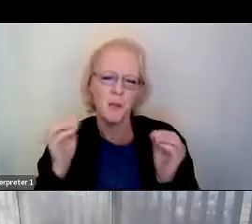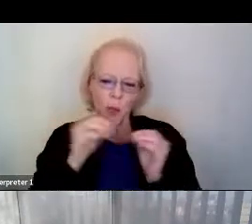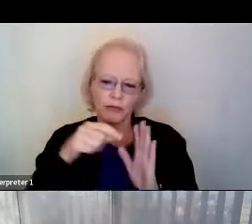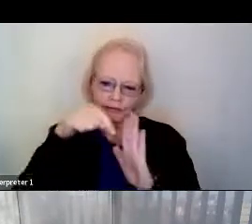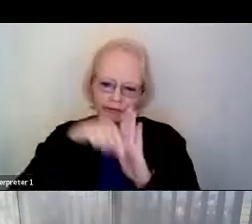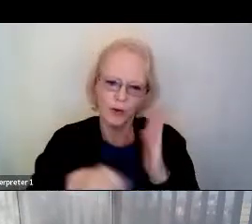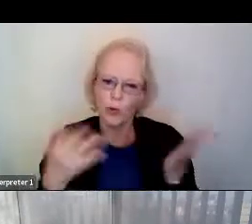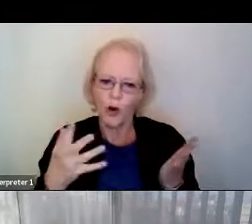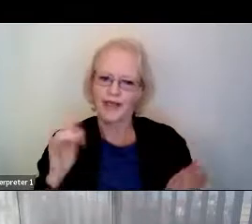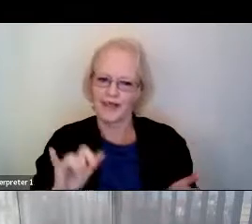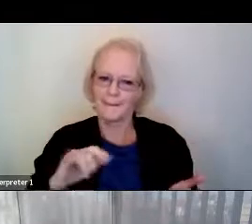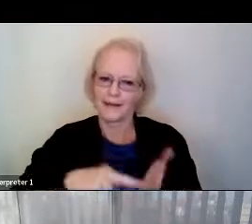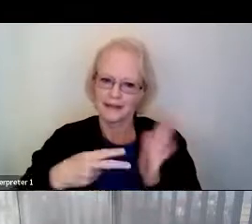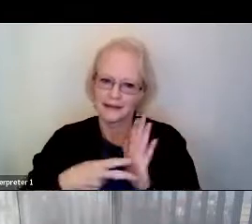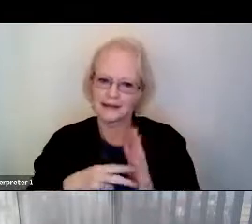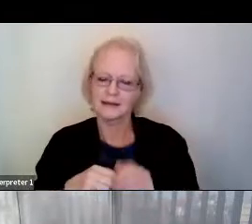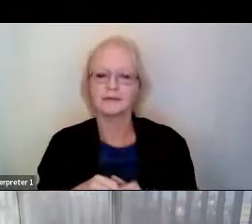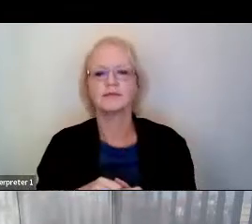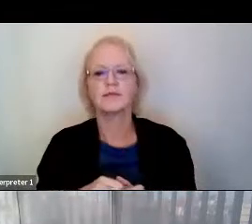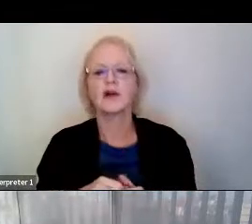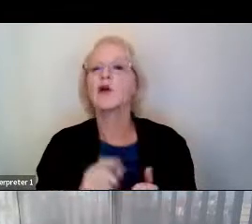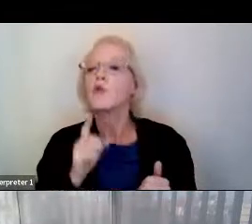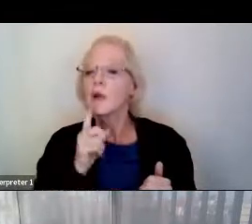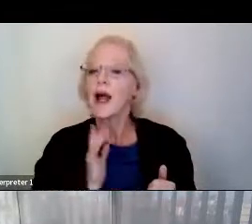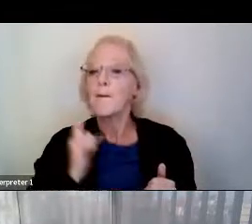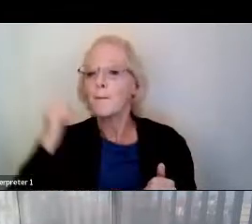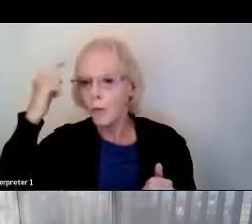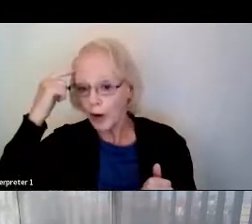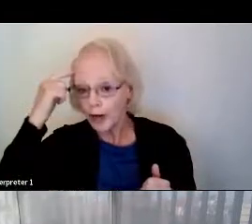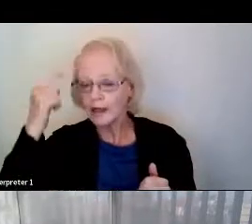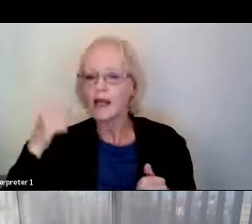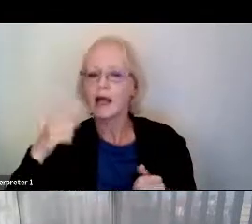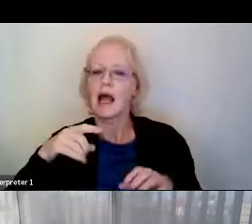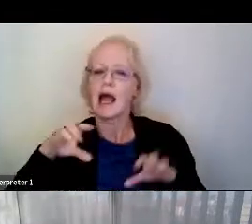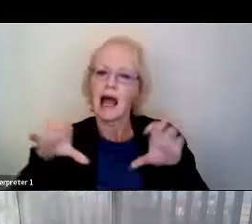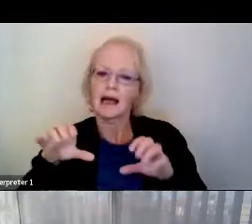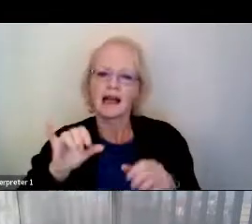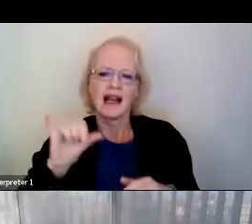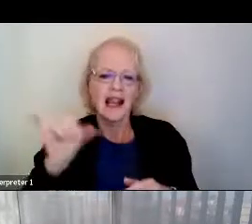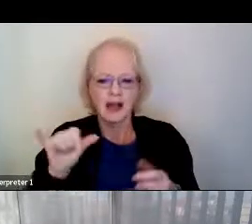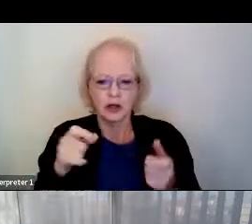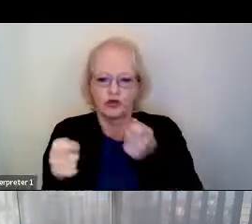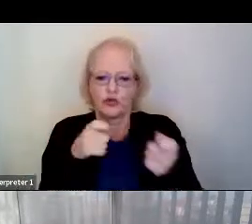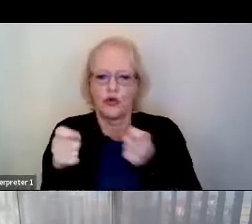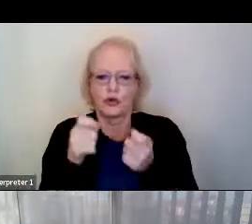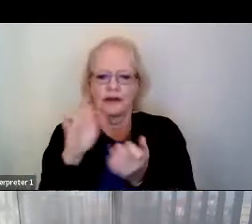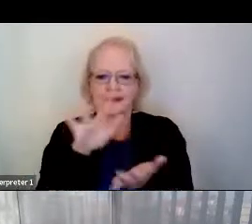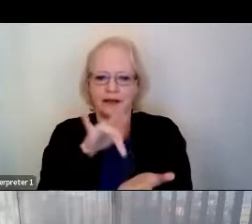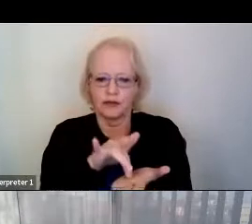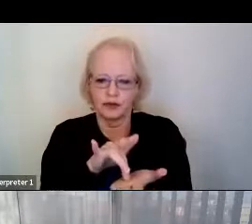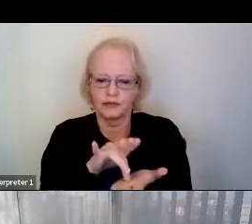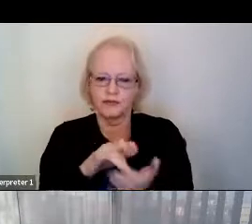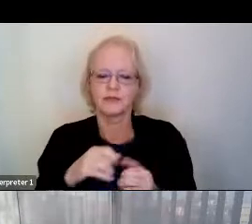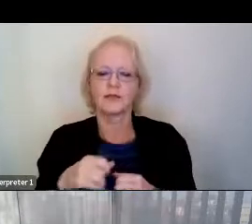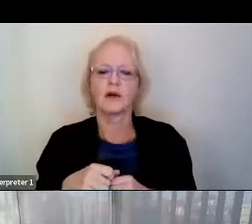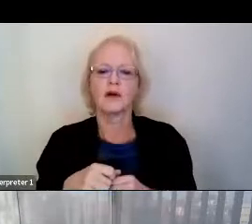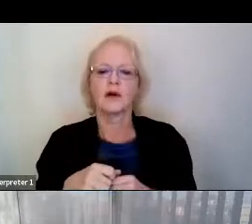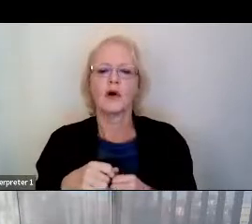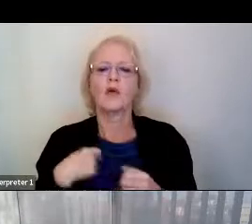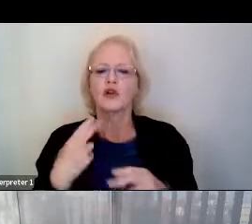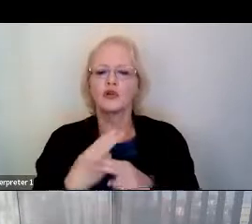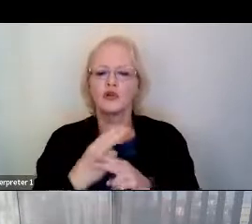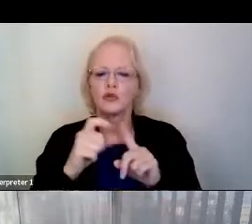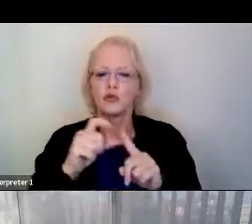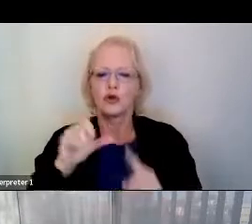by that. So really, our brains are acting kind of like a control center. And when we refer to the term cortex,